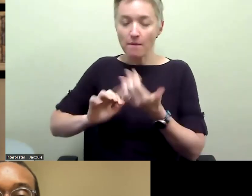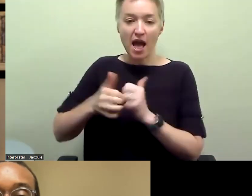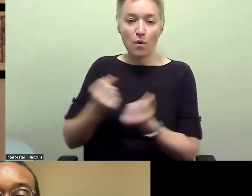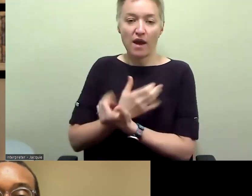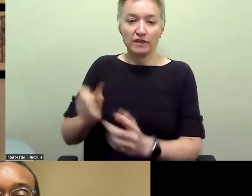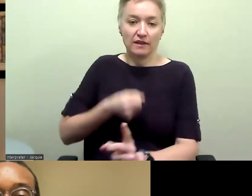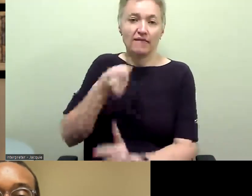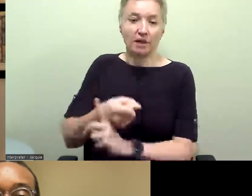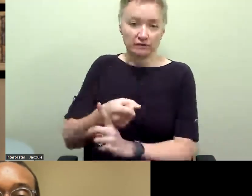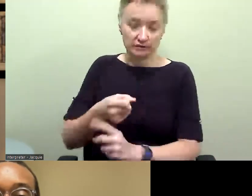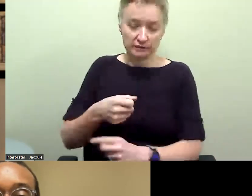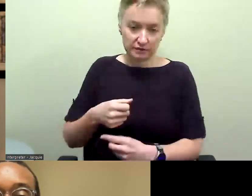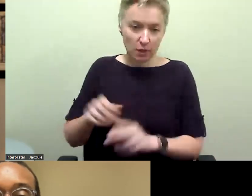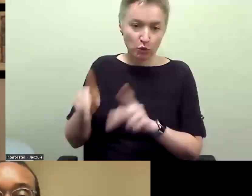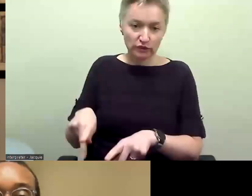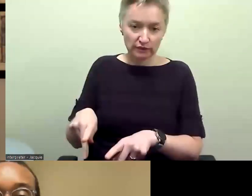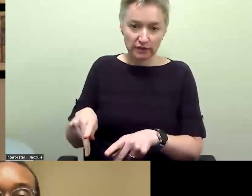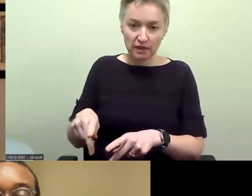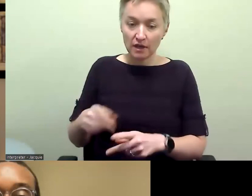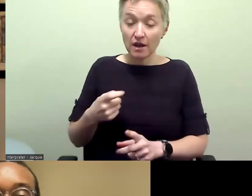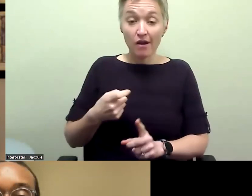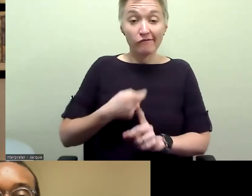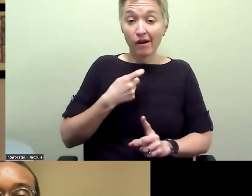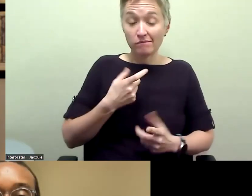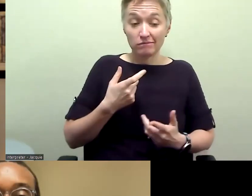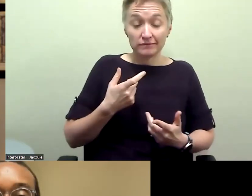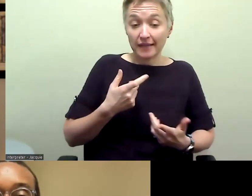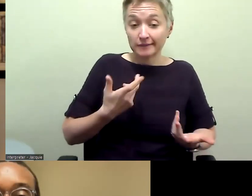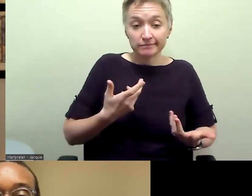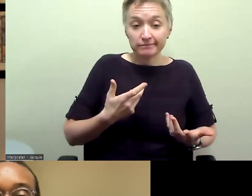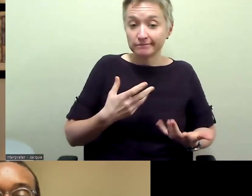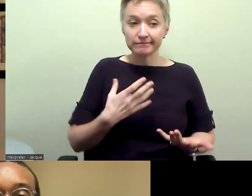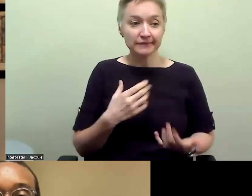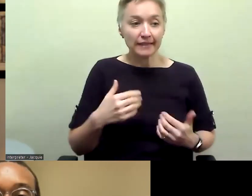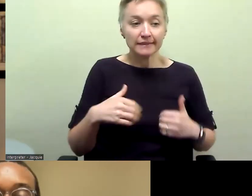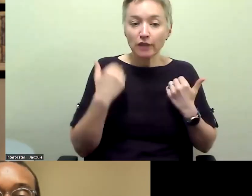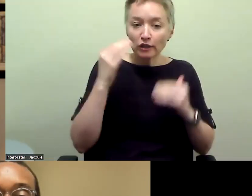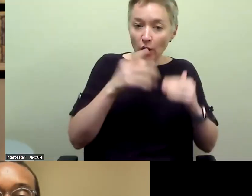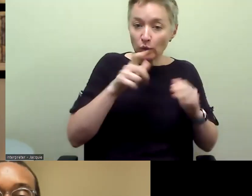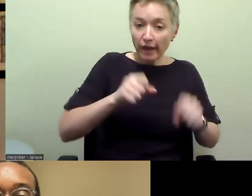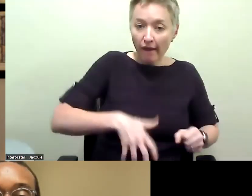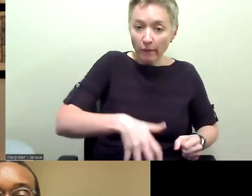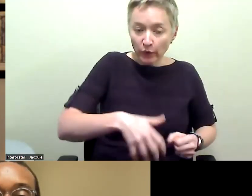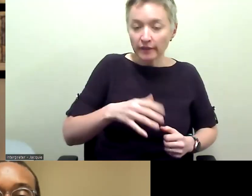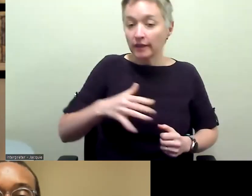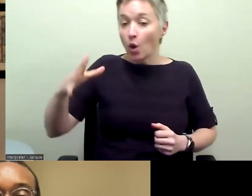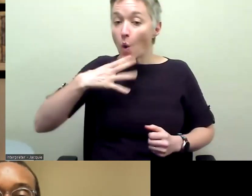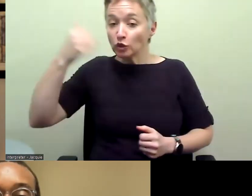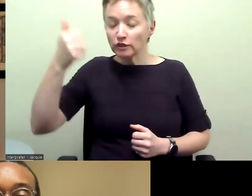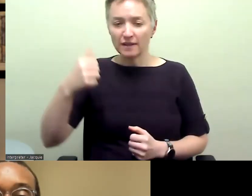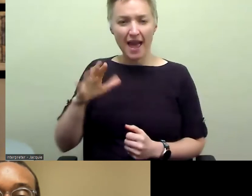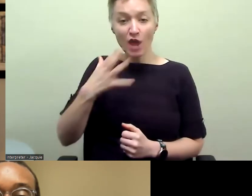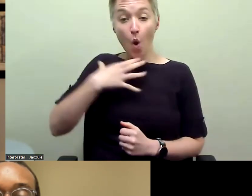uh, childbearing, um, female. And then into adulthood. And I think the older adult was sort of an